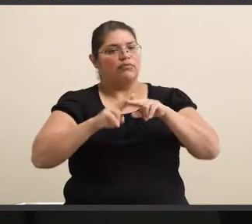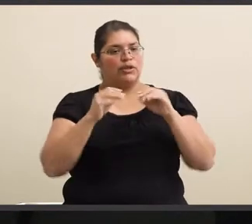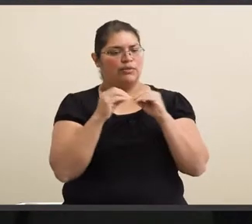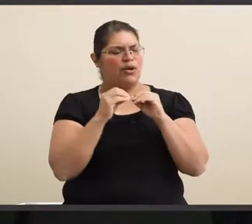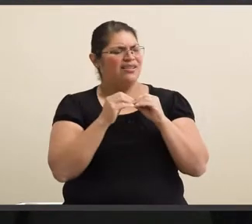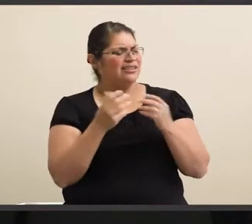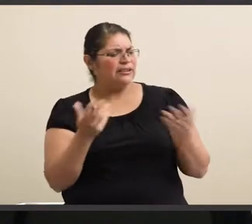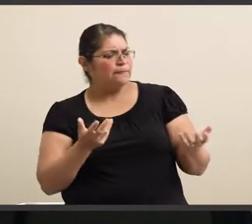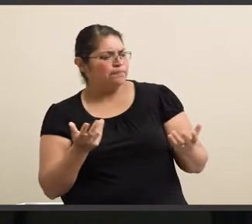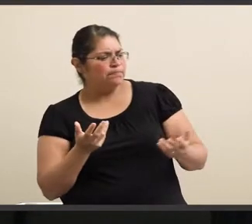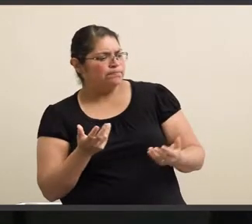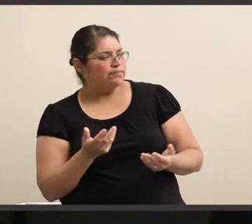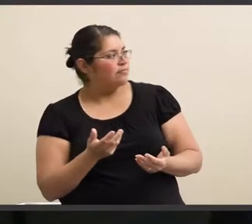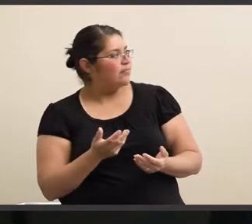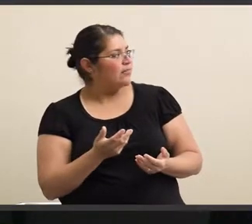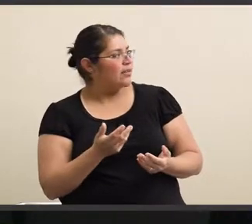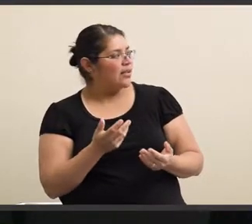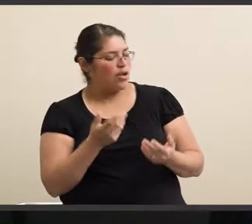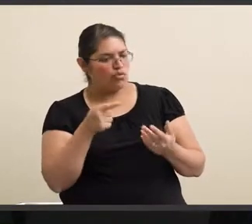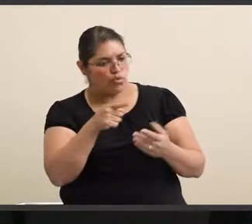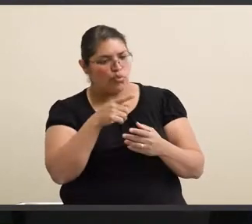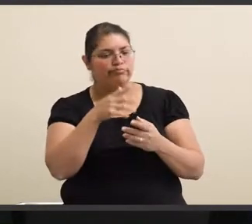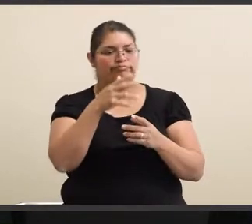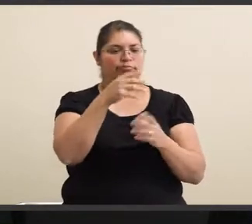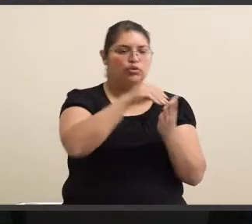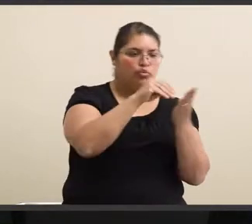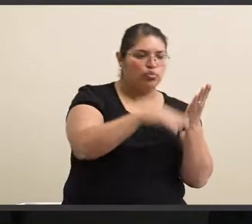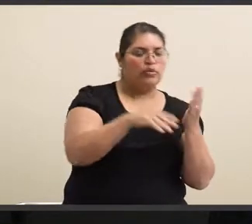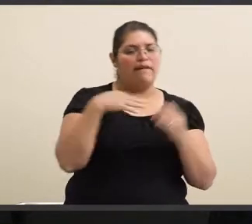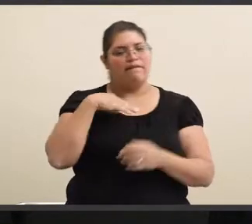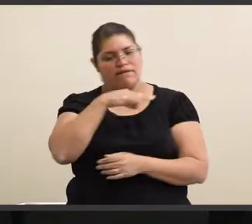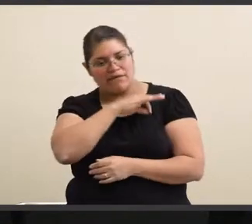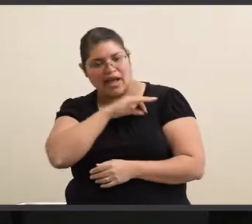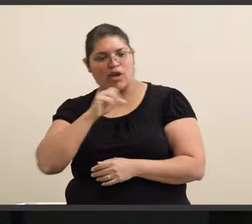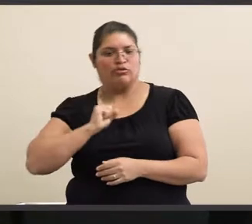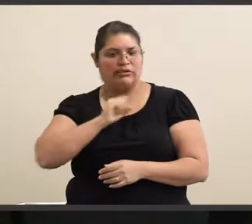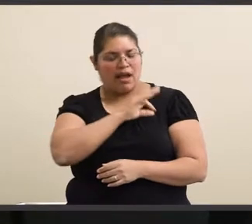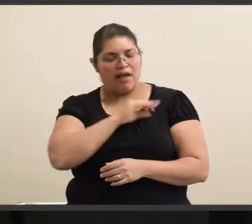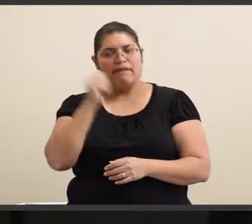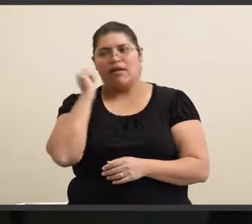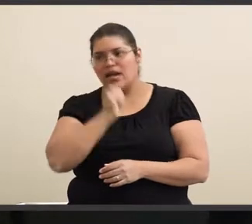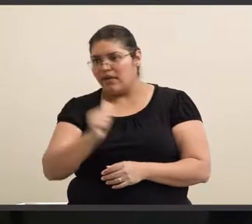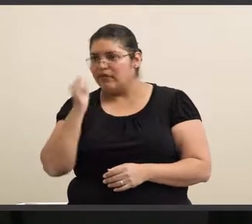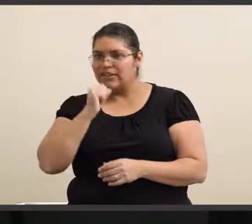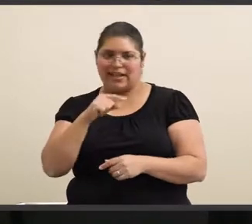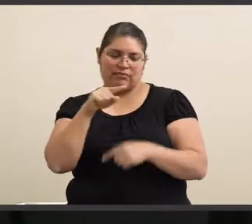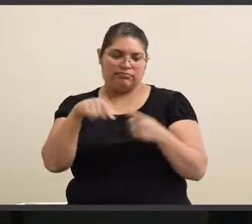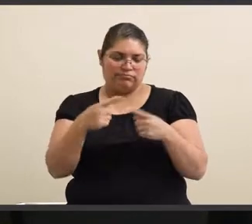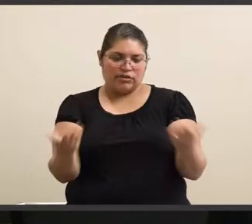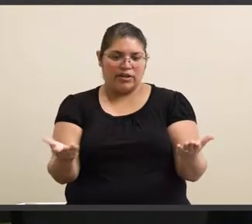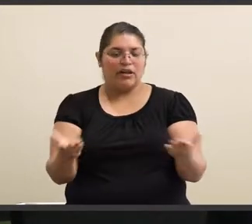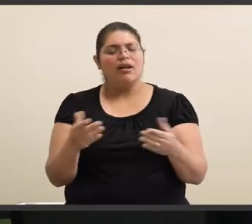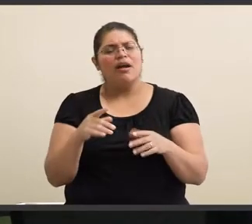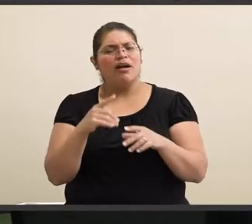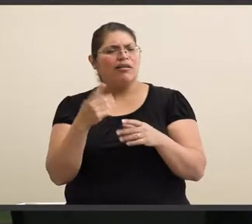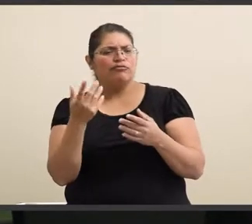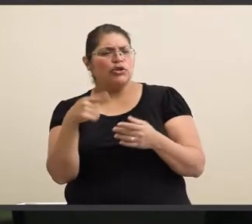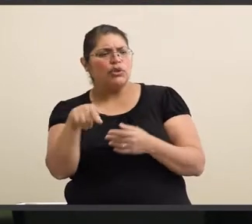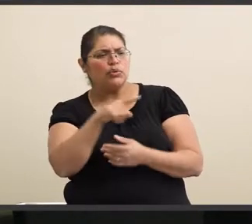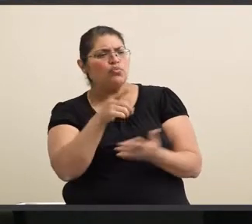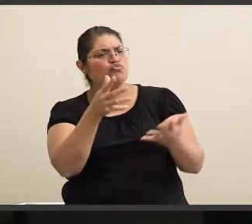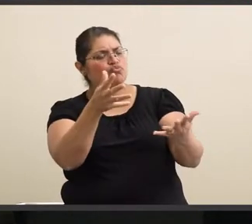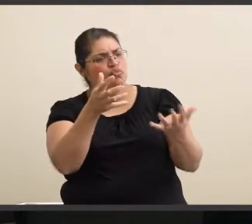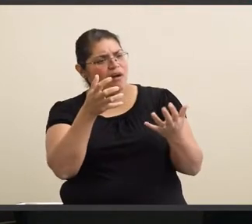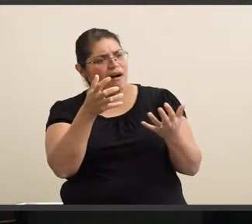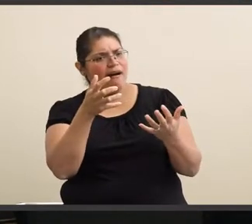what, you're around students, faculty, staff, day in, day out, when you're here. What are some of the things that you'd